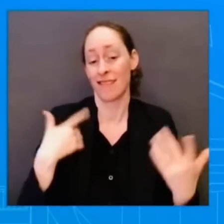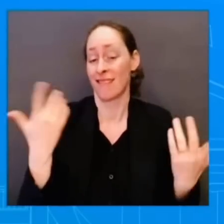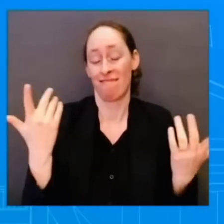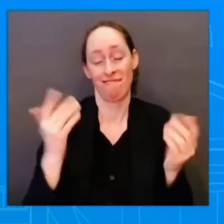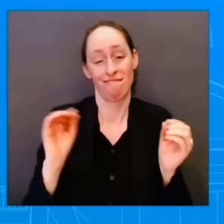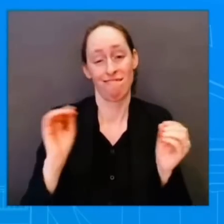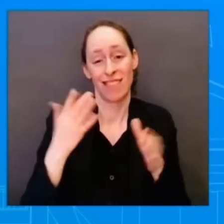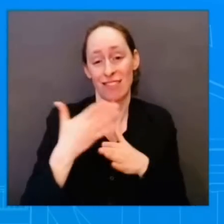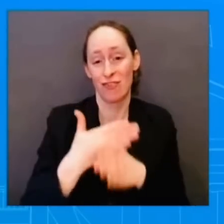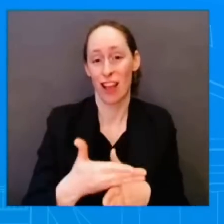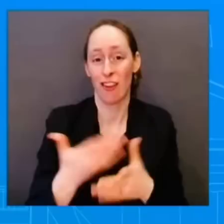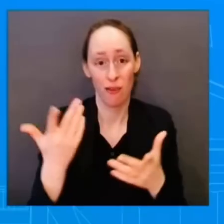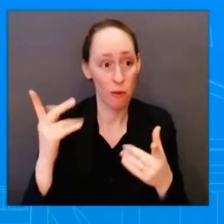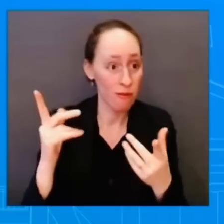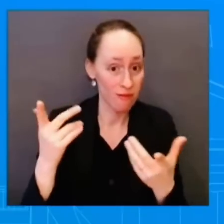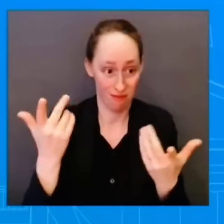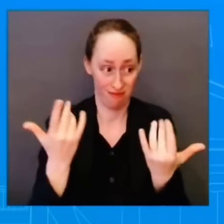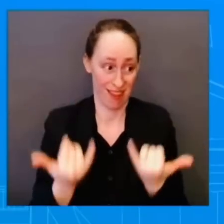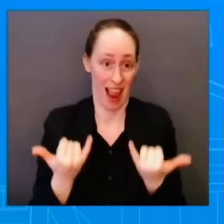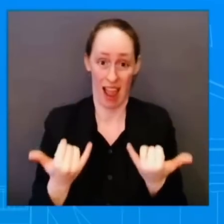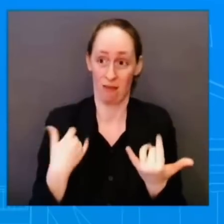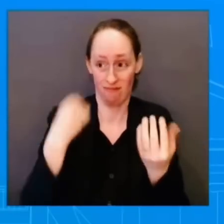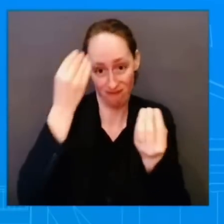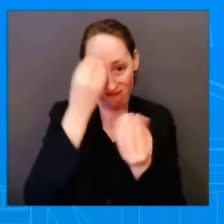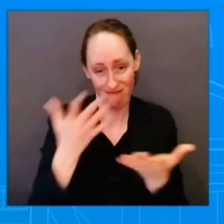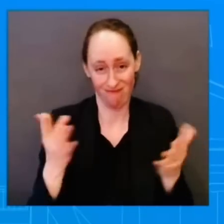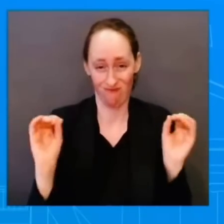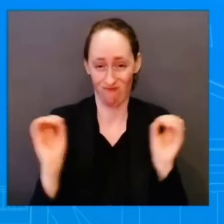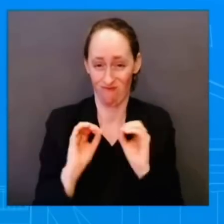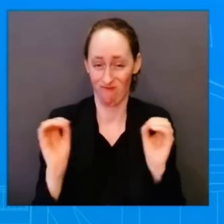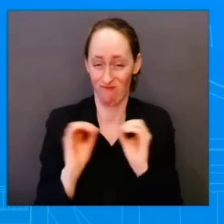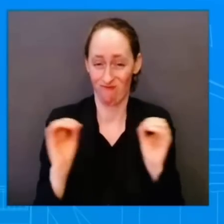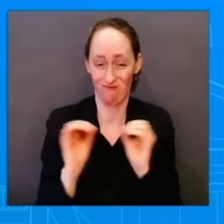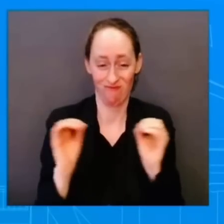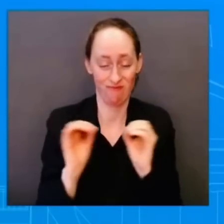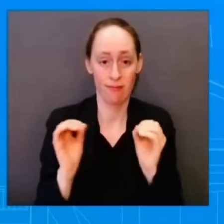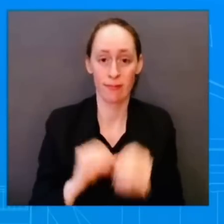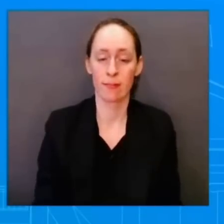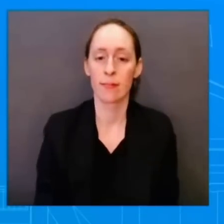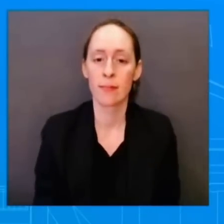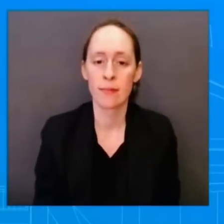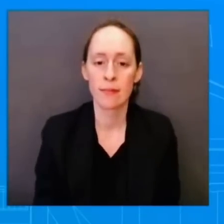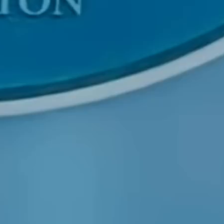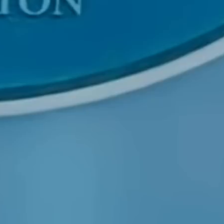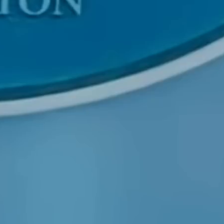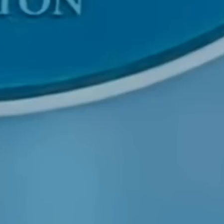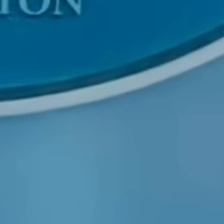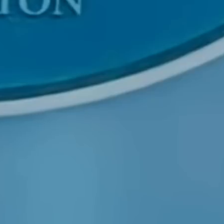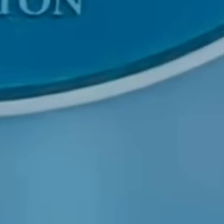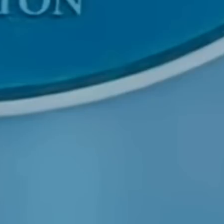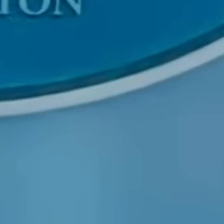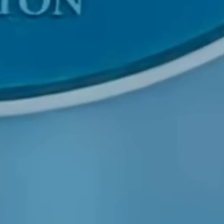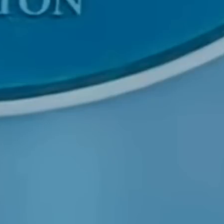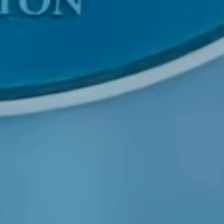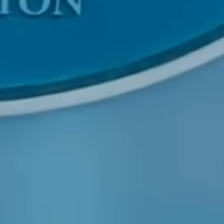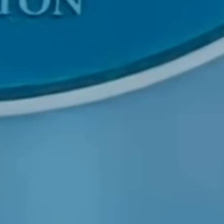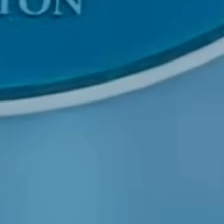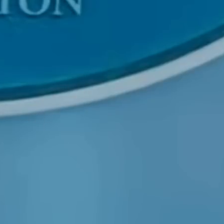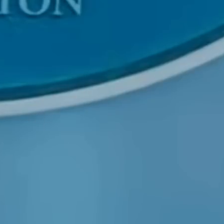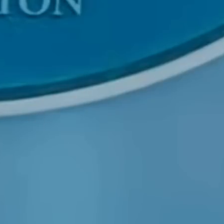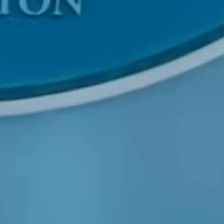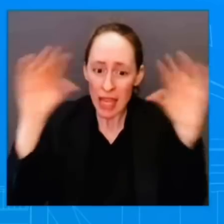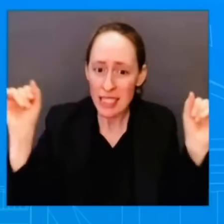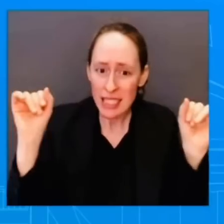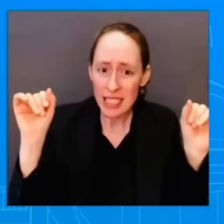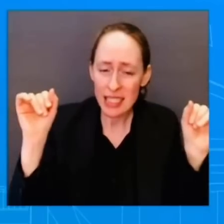time or anything to announce. But it does matter that the president put forth a multi-agency kind